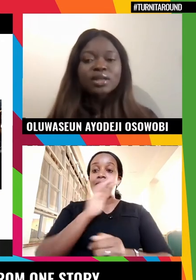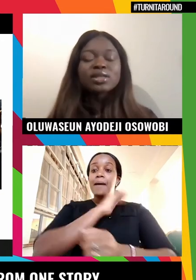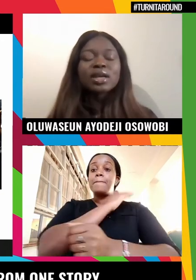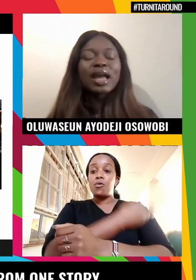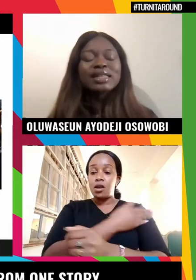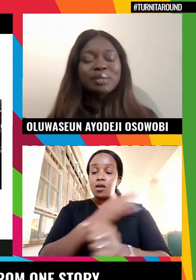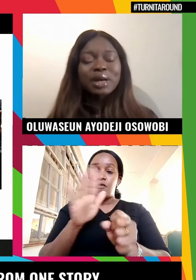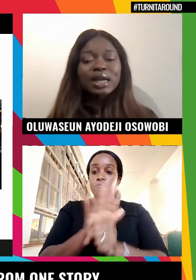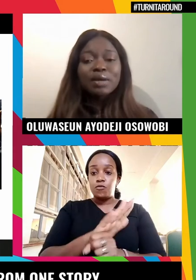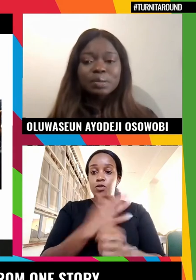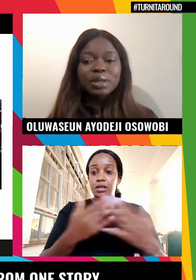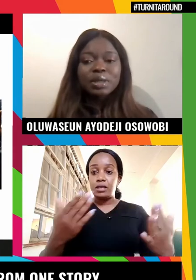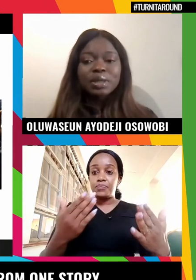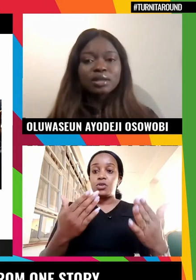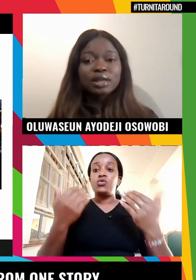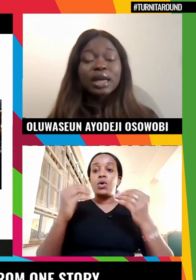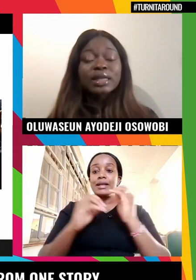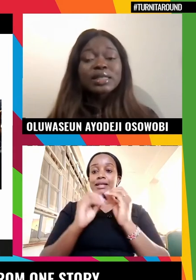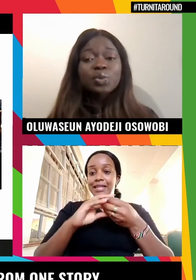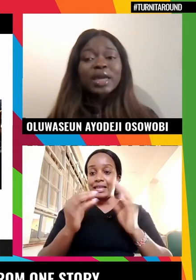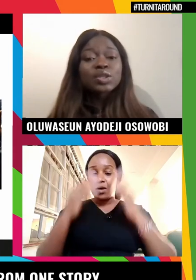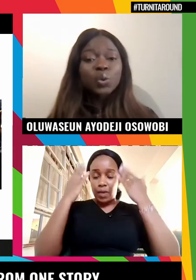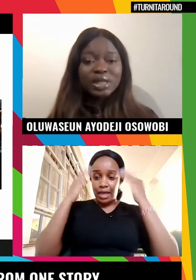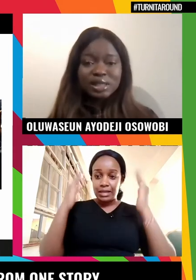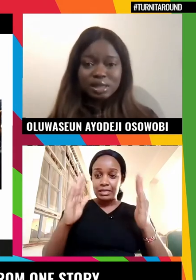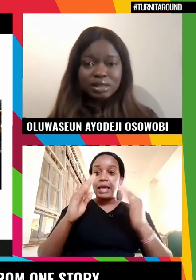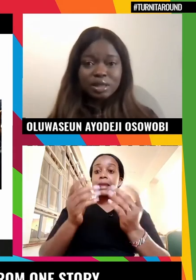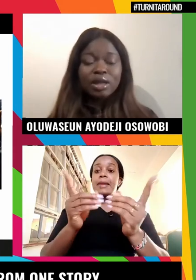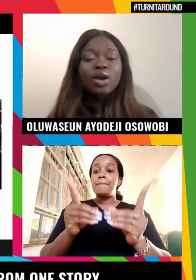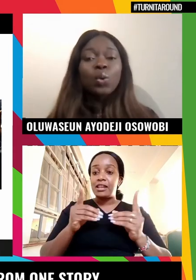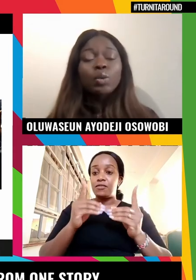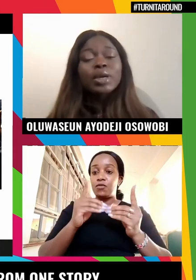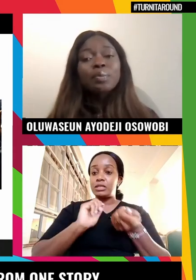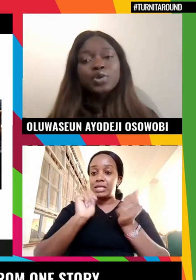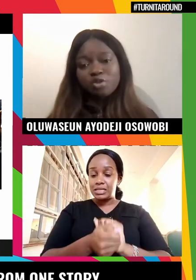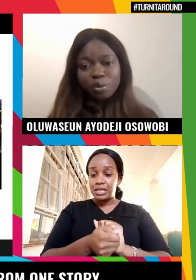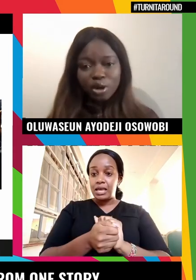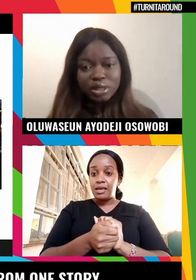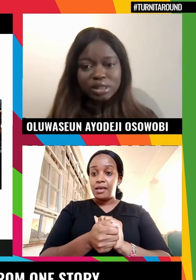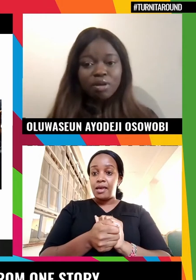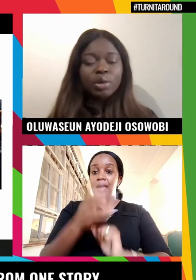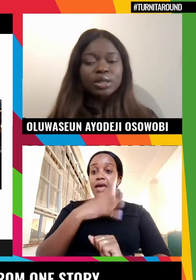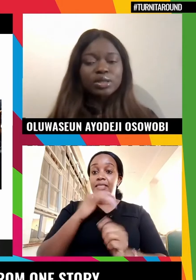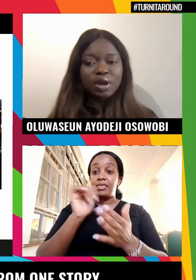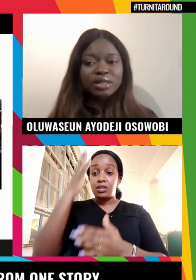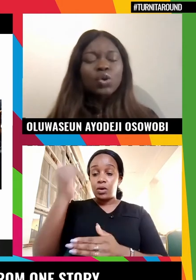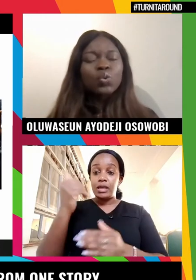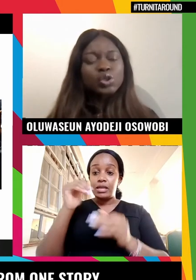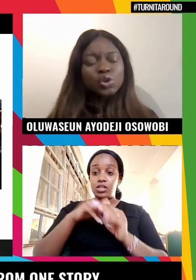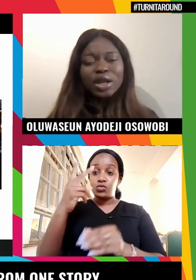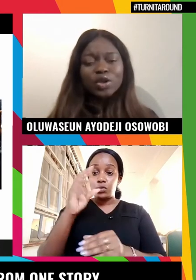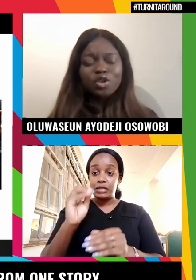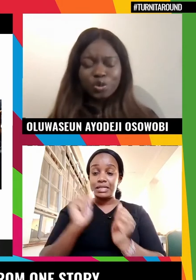create change, and demand accountability. And this is why in 2016, when we began pushing for policies around women's rights,